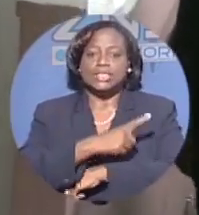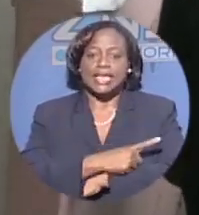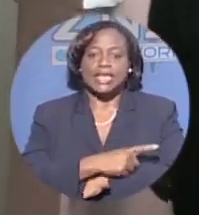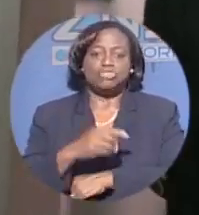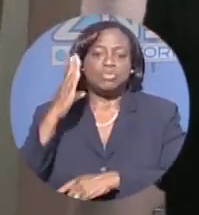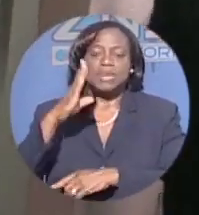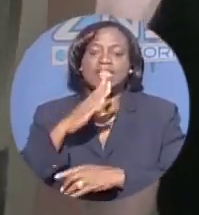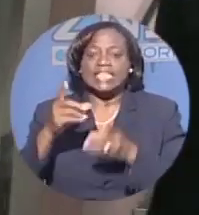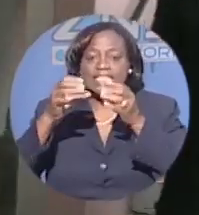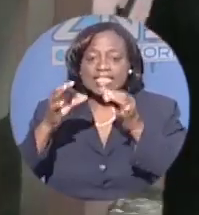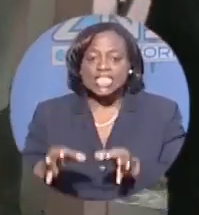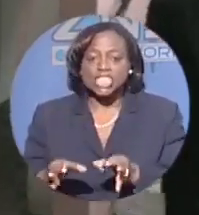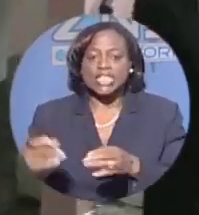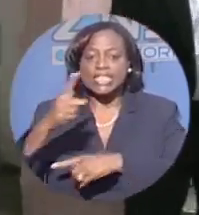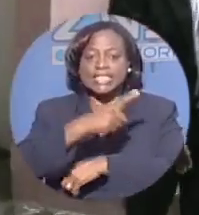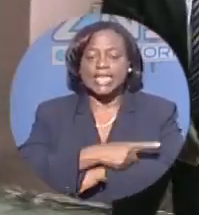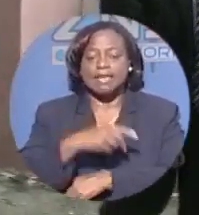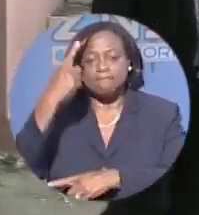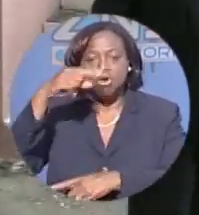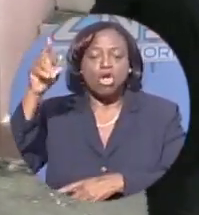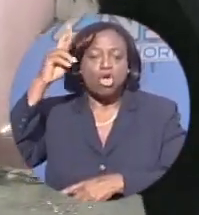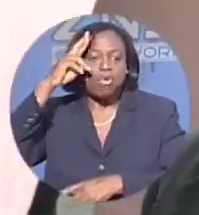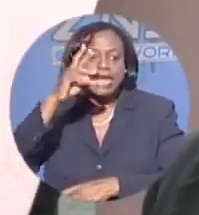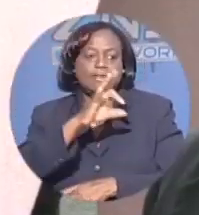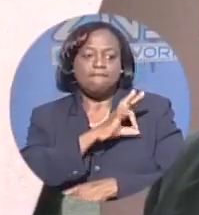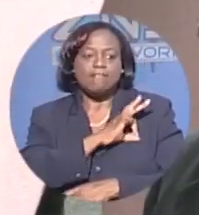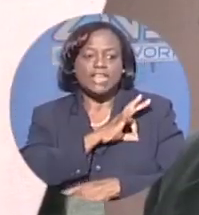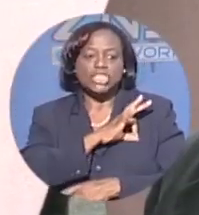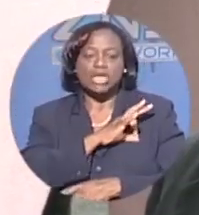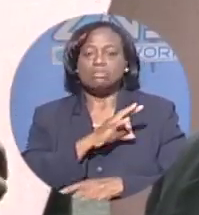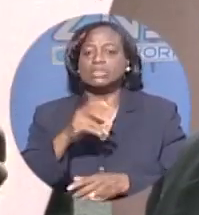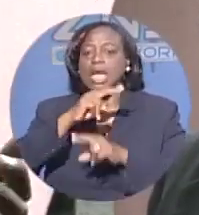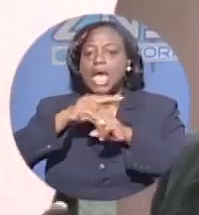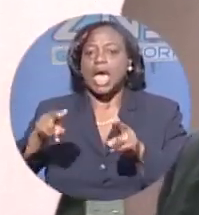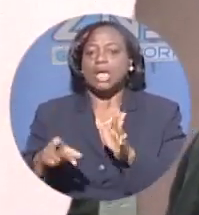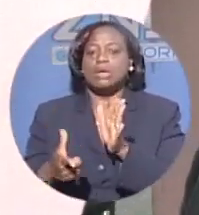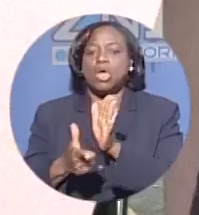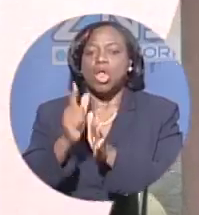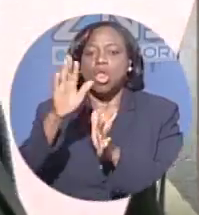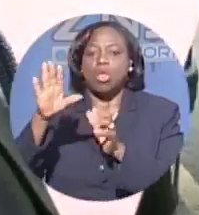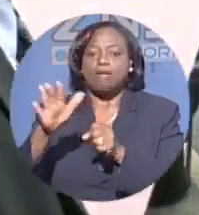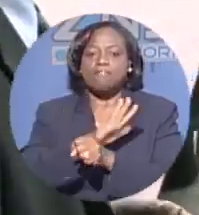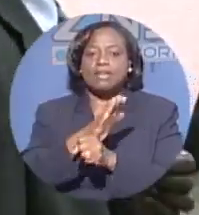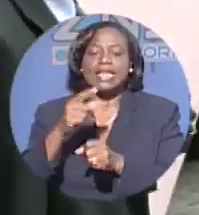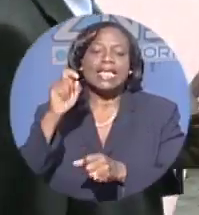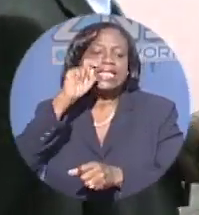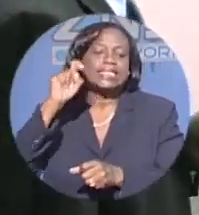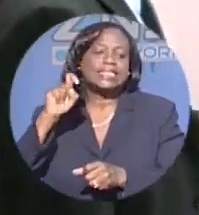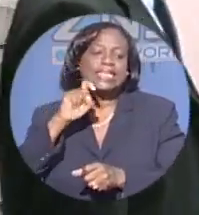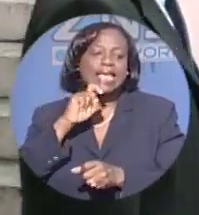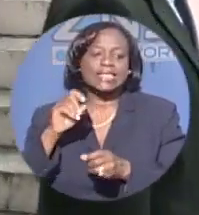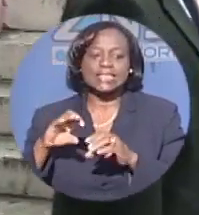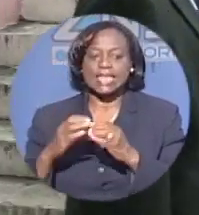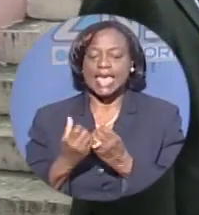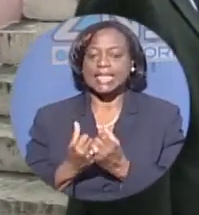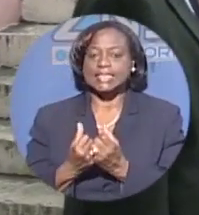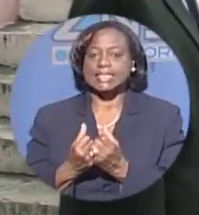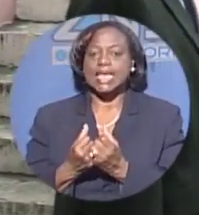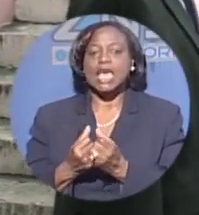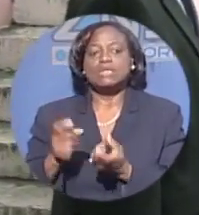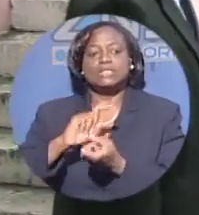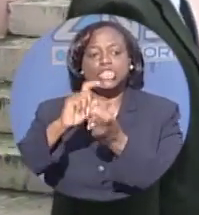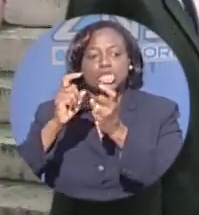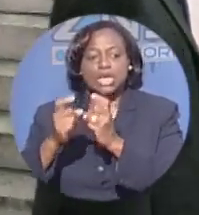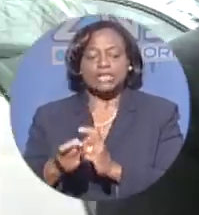Bishop Randy Frazier unlawful sex case. However, Frazier will not find out his fate until next week. The case was adjourned to